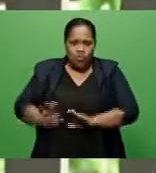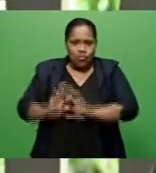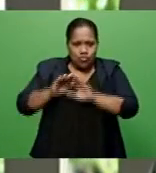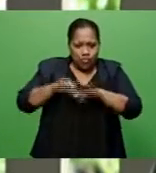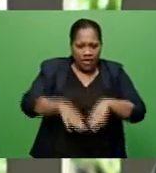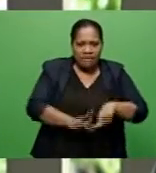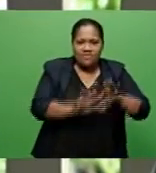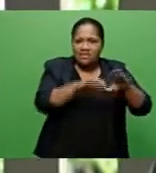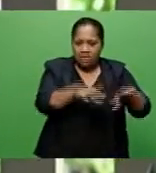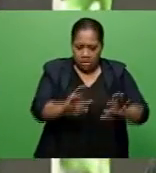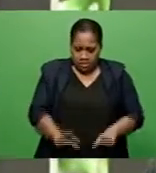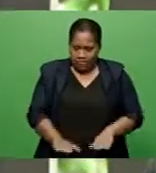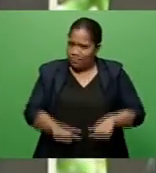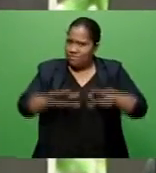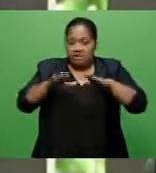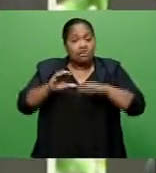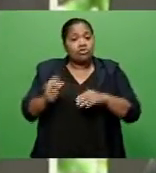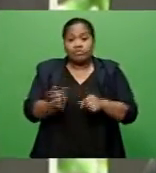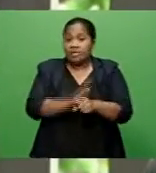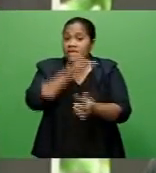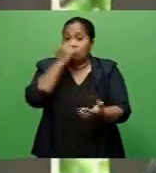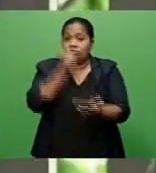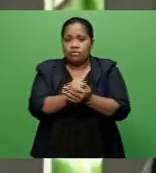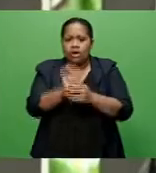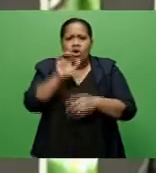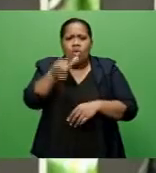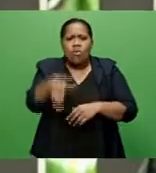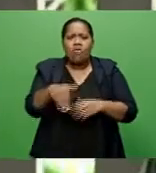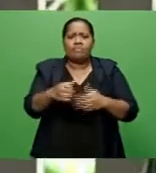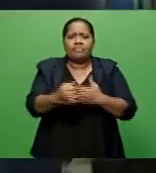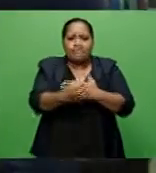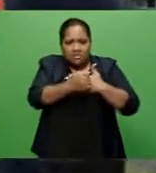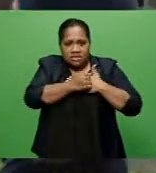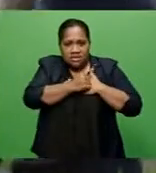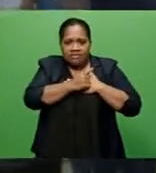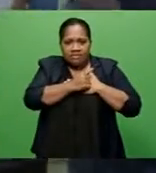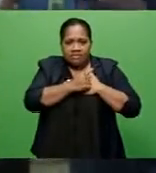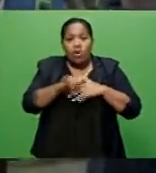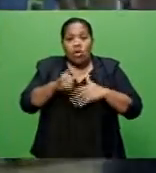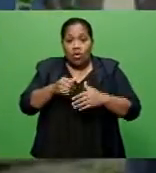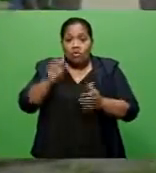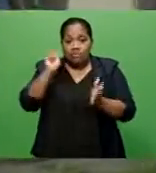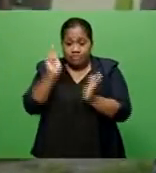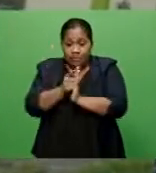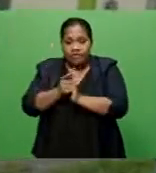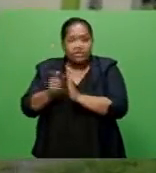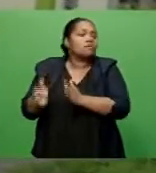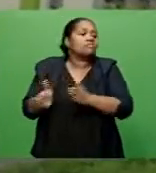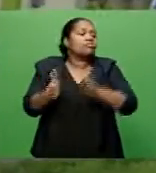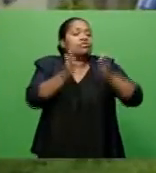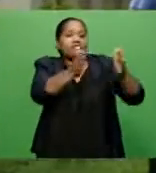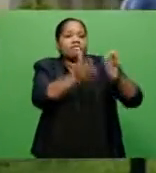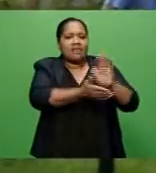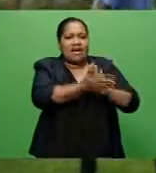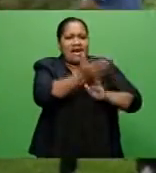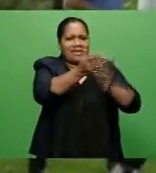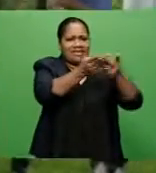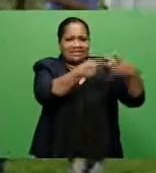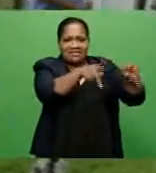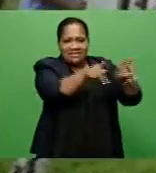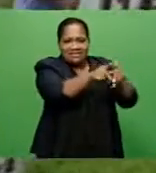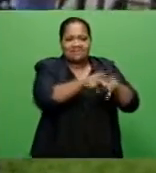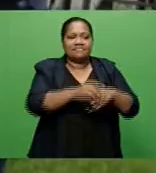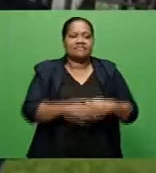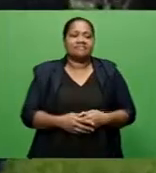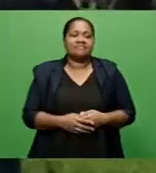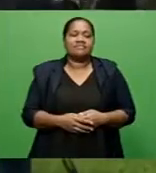make sure your homes are well secured and if need be, relocate to higher ground. The Prime Minister says Fiji will need to adapt and strategize